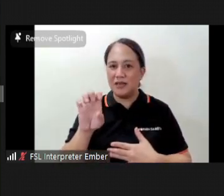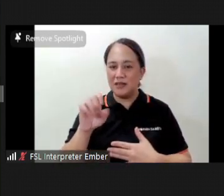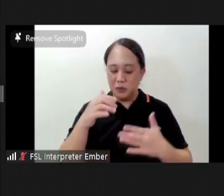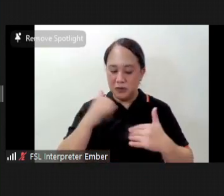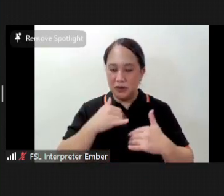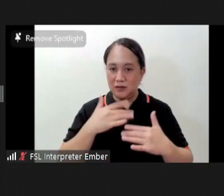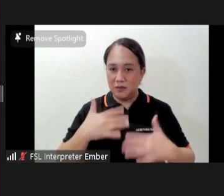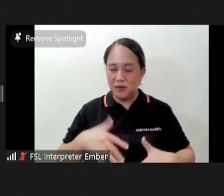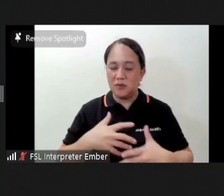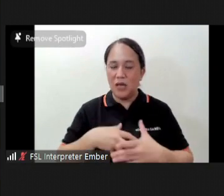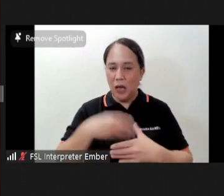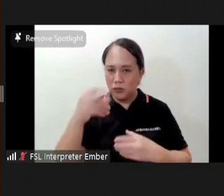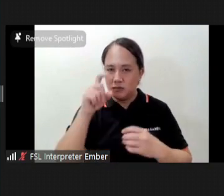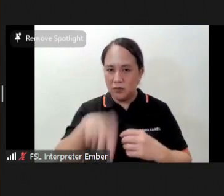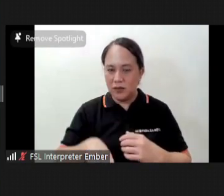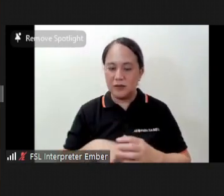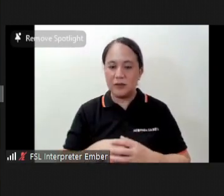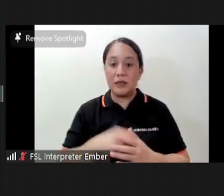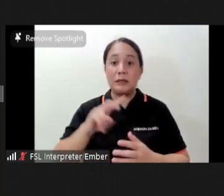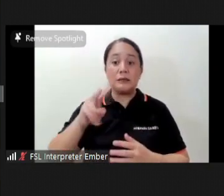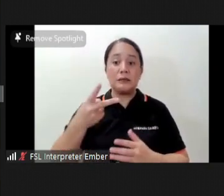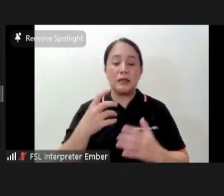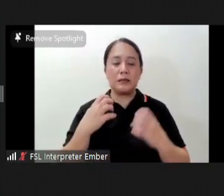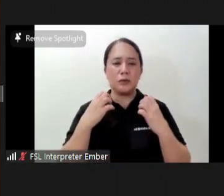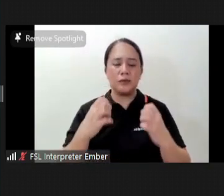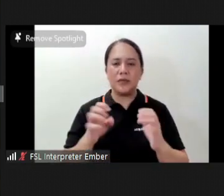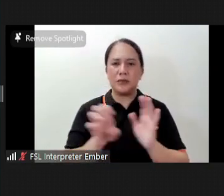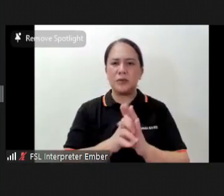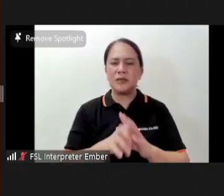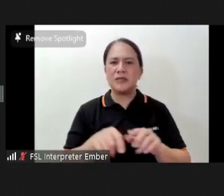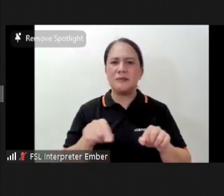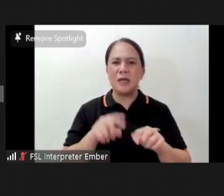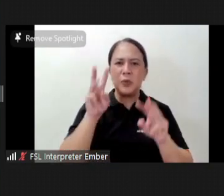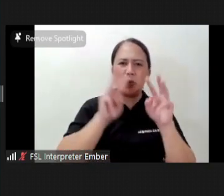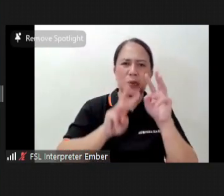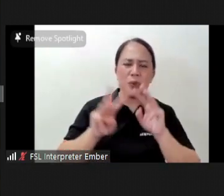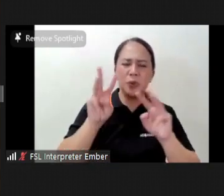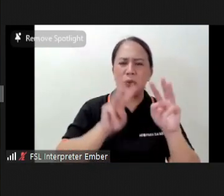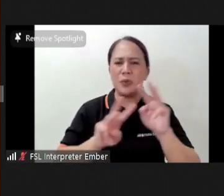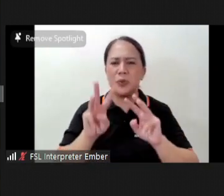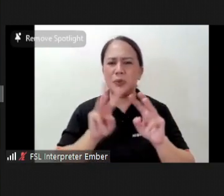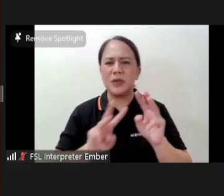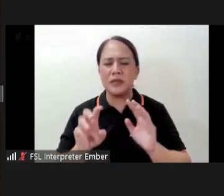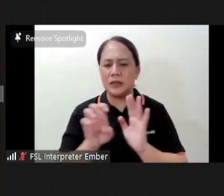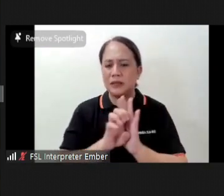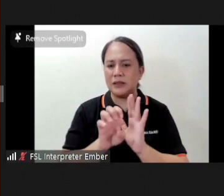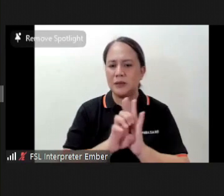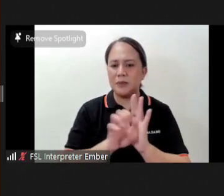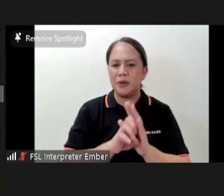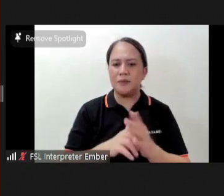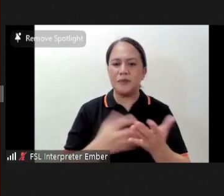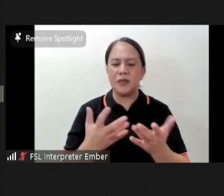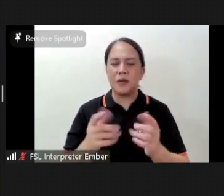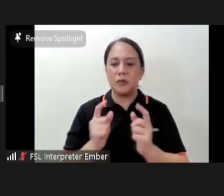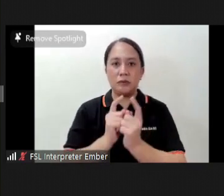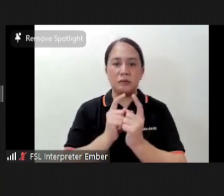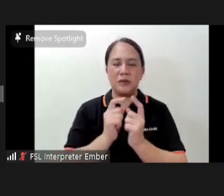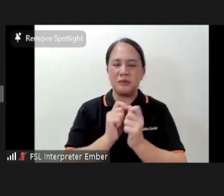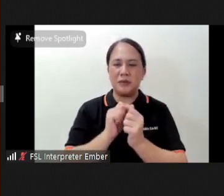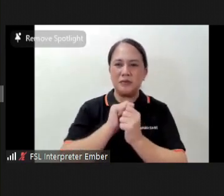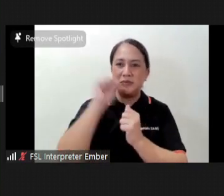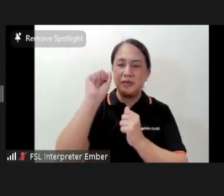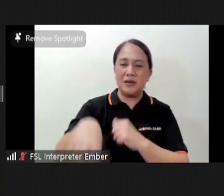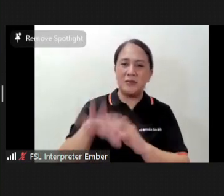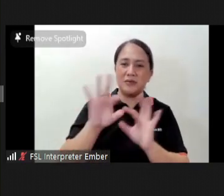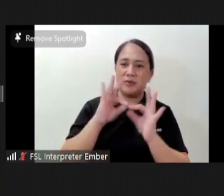the second exercise what do you do when you're so anxious and worried about for example you're away from your family or you're